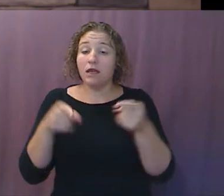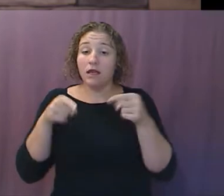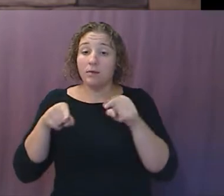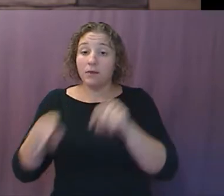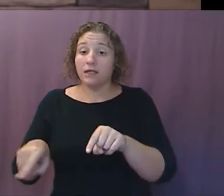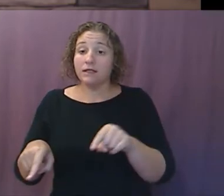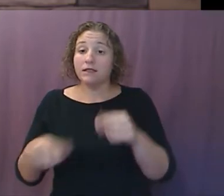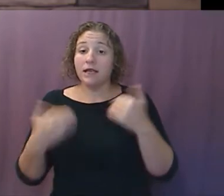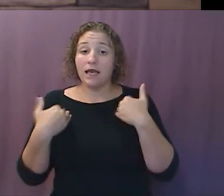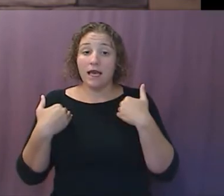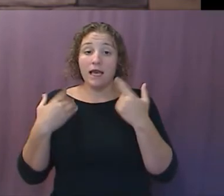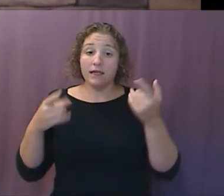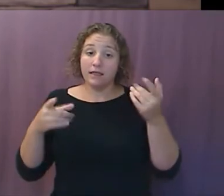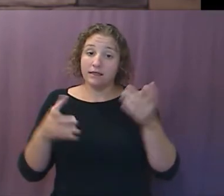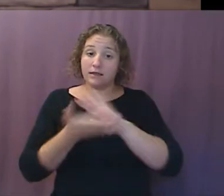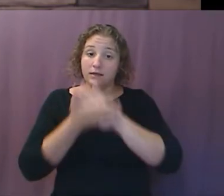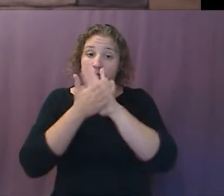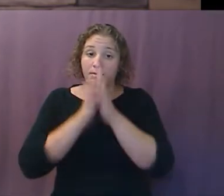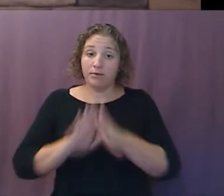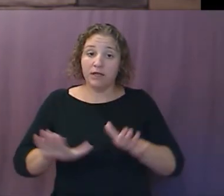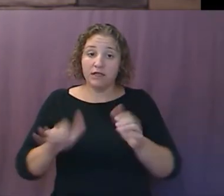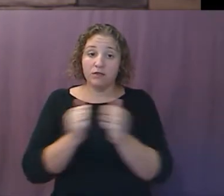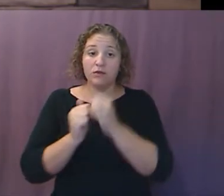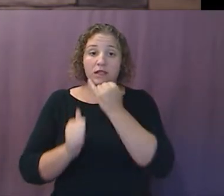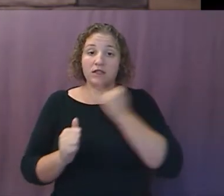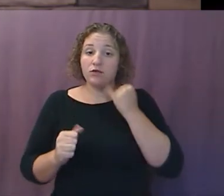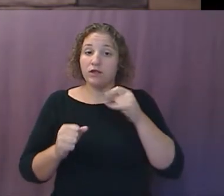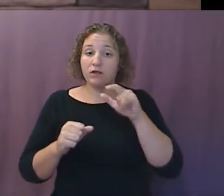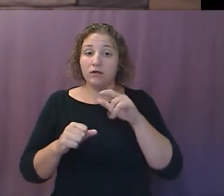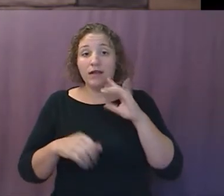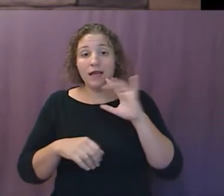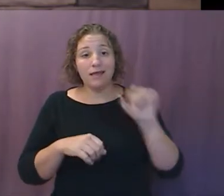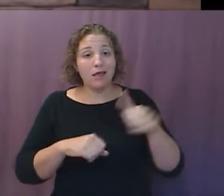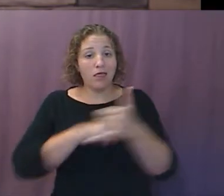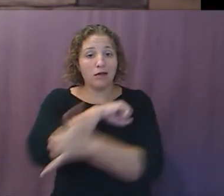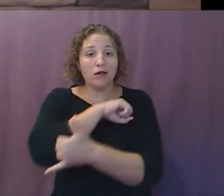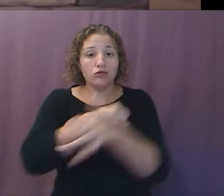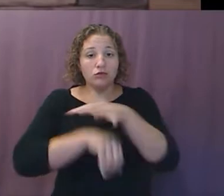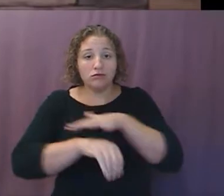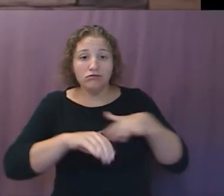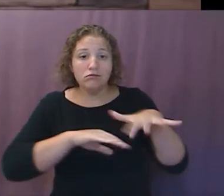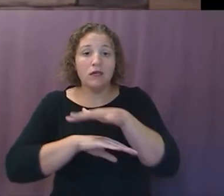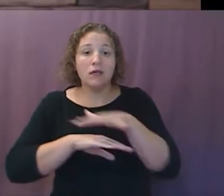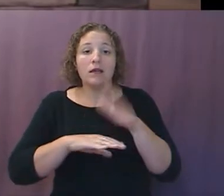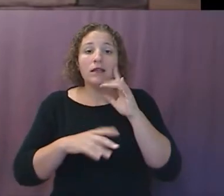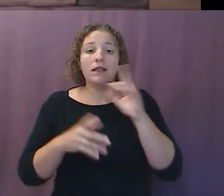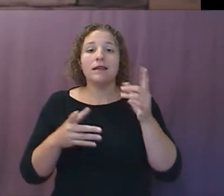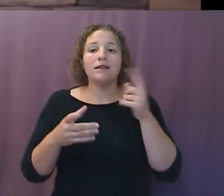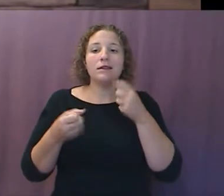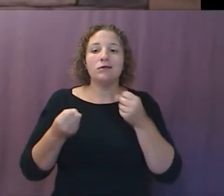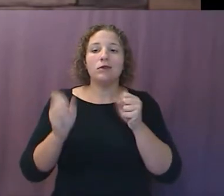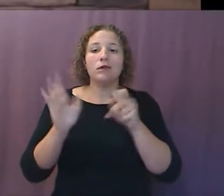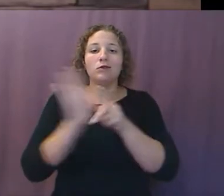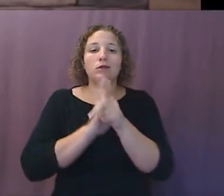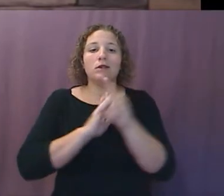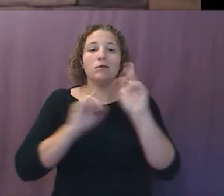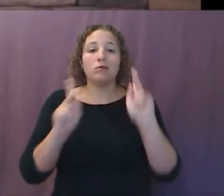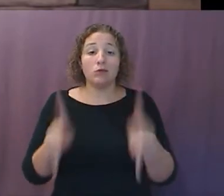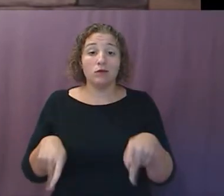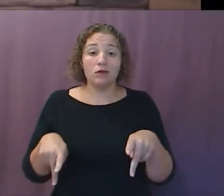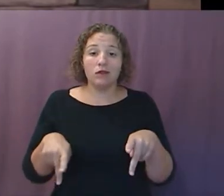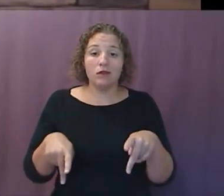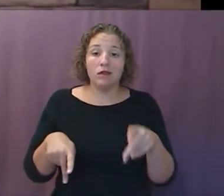seven years, it would seem that after that, this attempt on the life of this individual occurs, but we'll be clear once it happens.